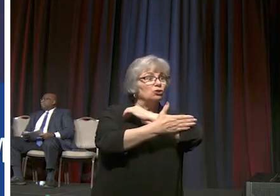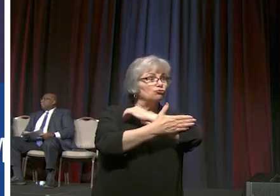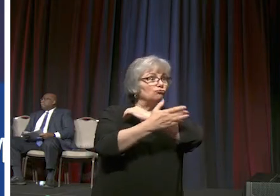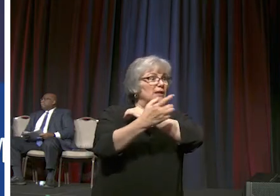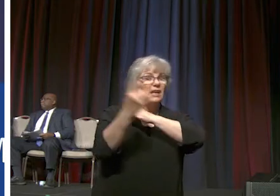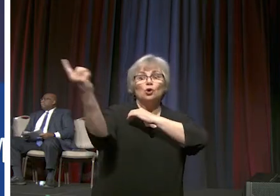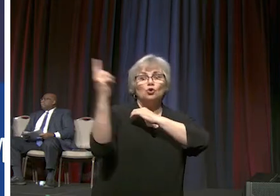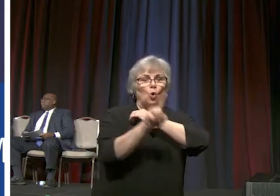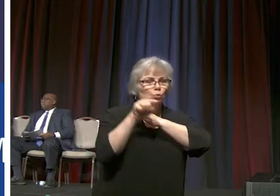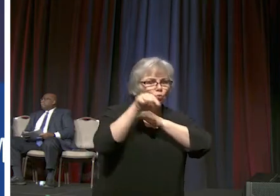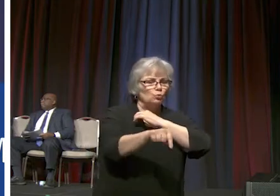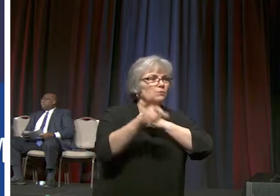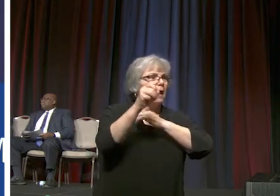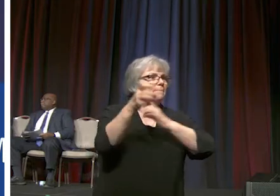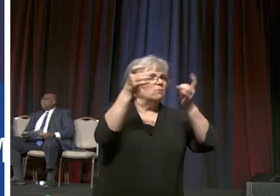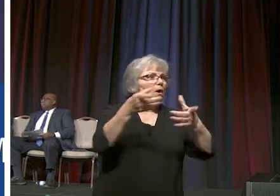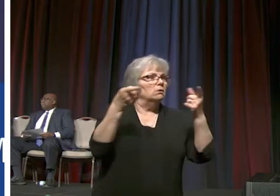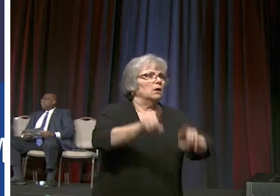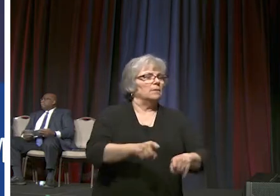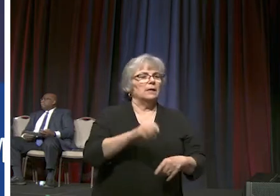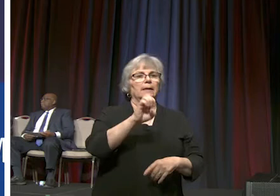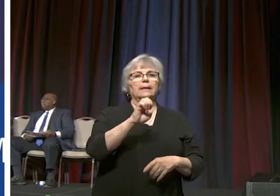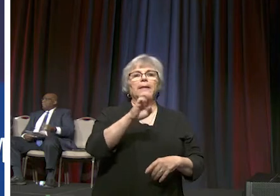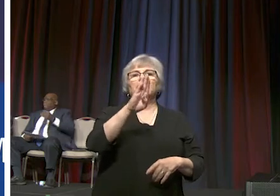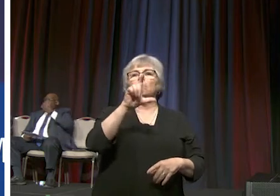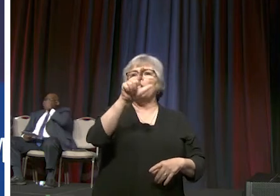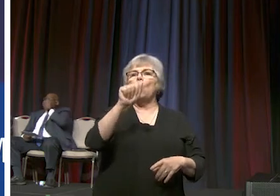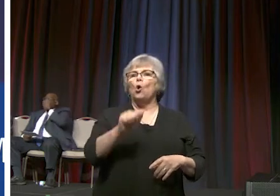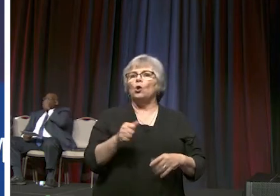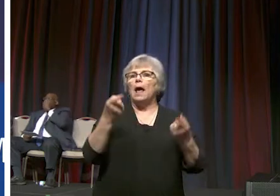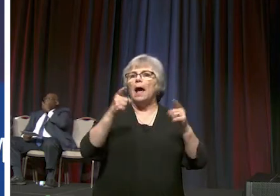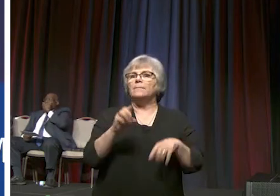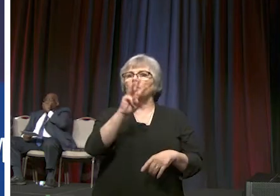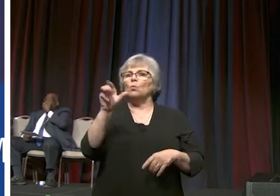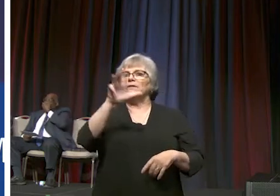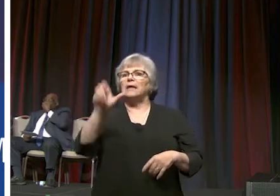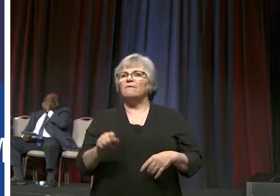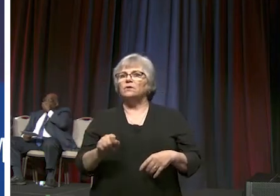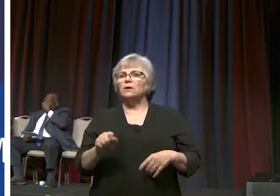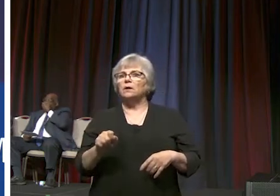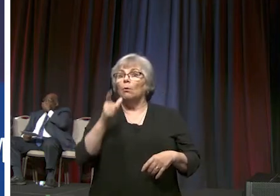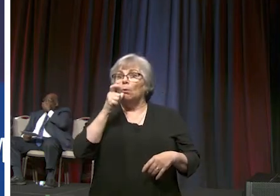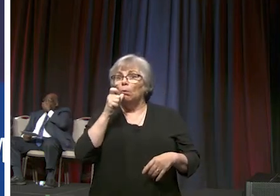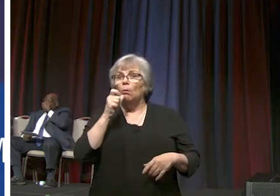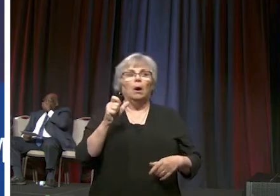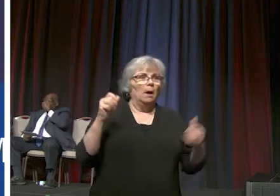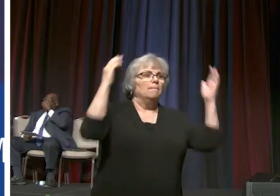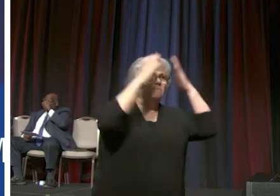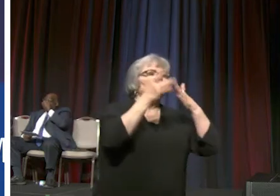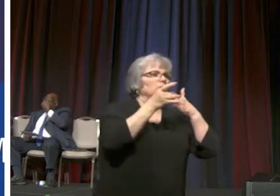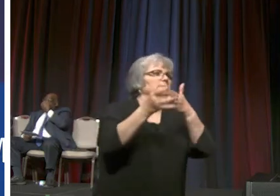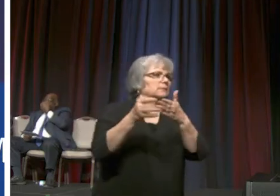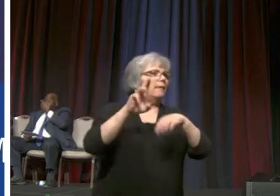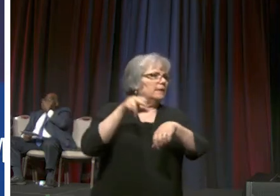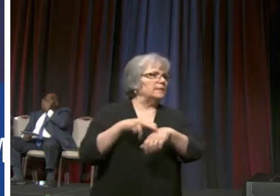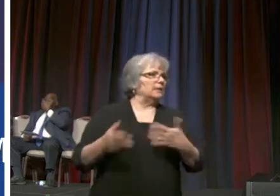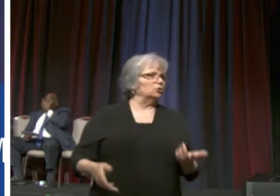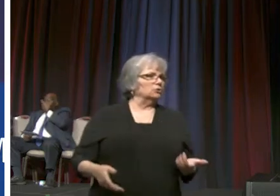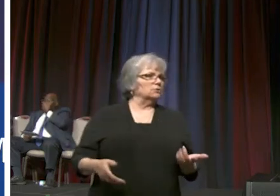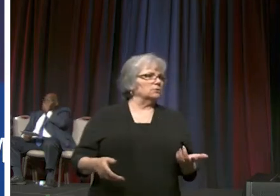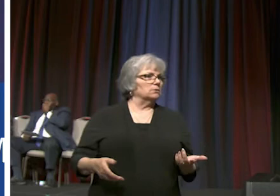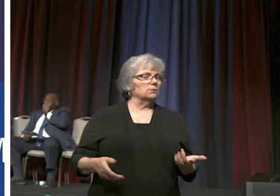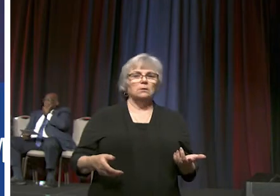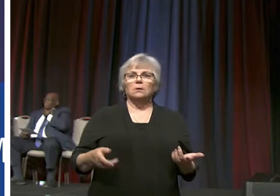when their crises when the ebola crisis happens in west africa it was the bishops who stood up and led the nations when their